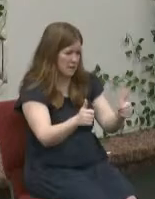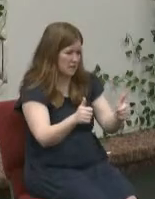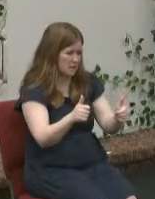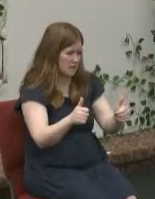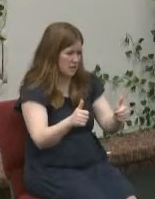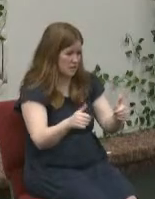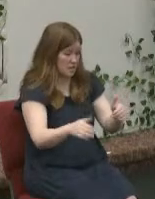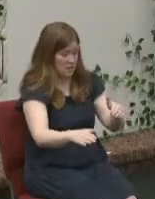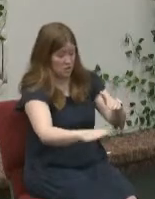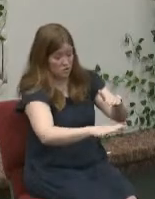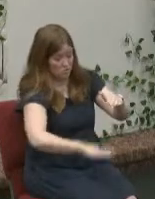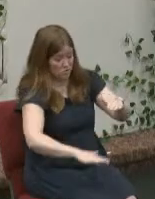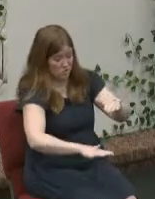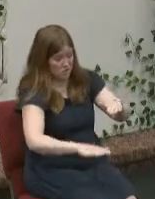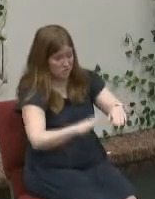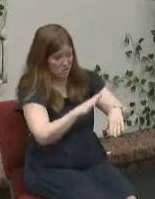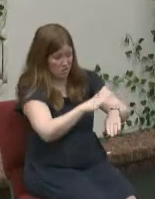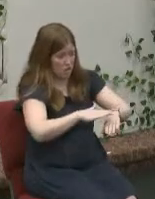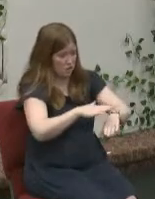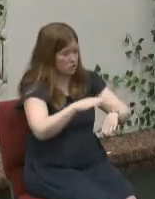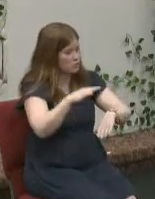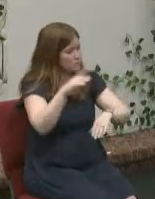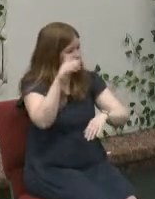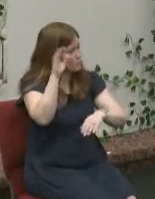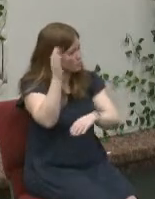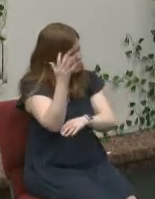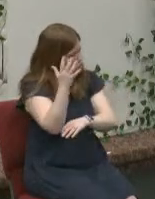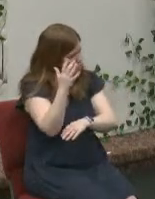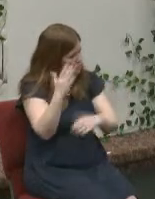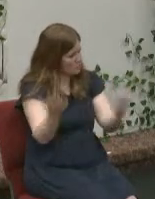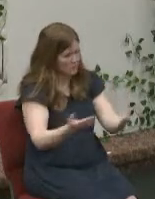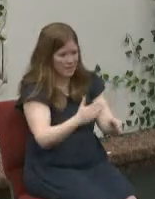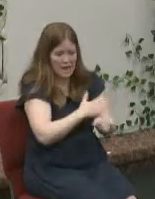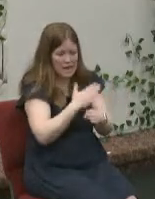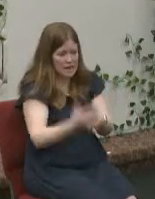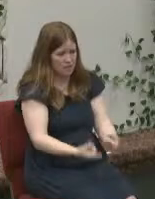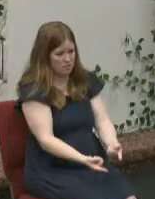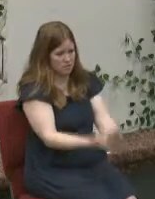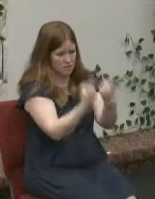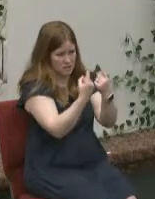caught under a tree that had been put in there he never came up